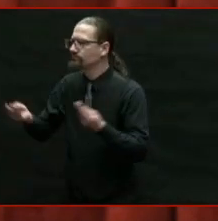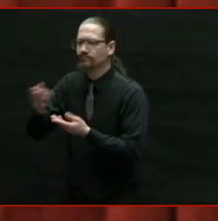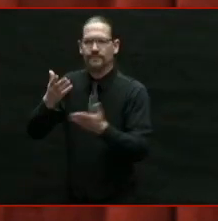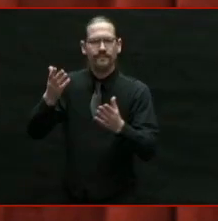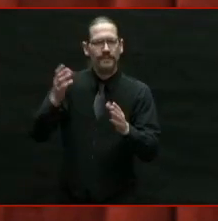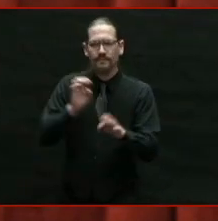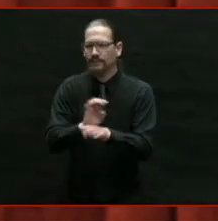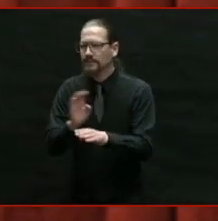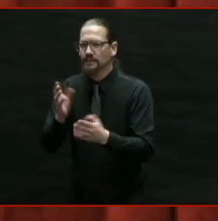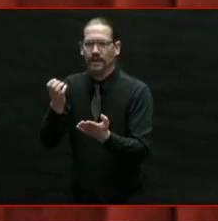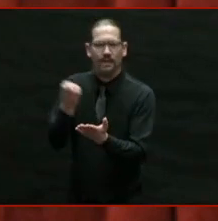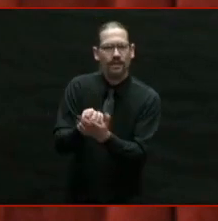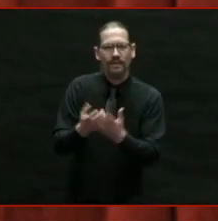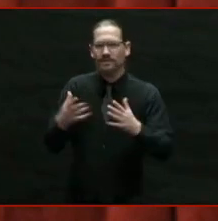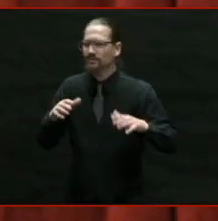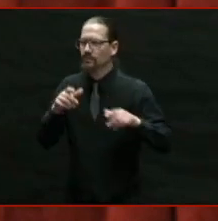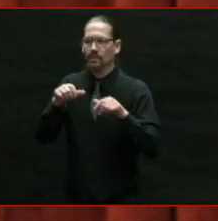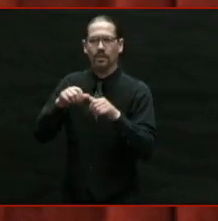years.